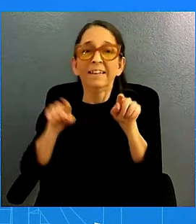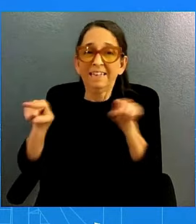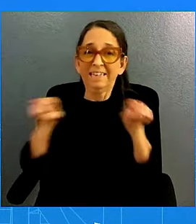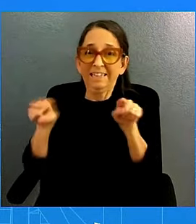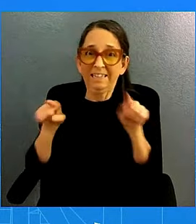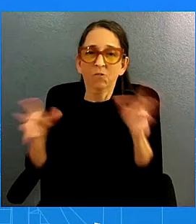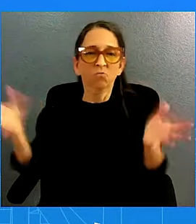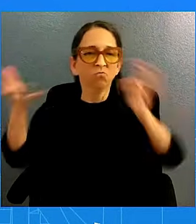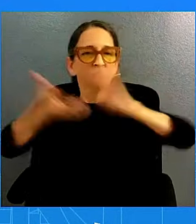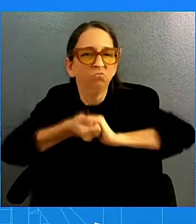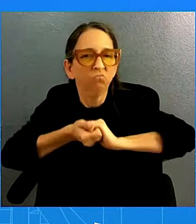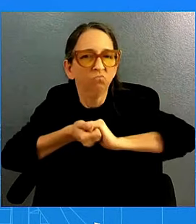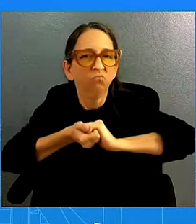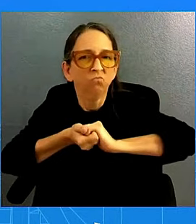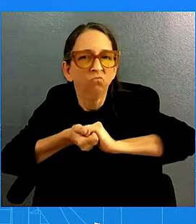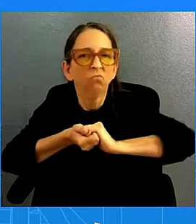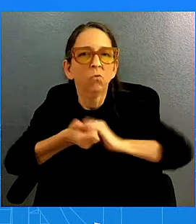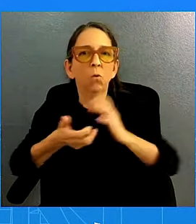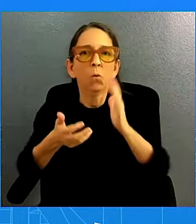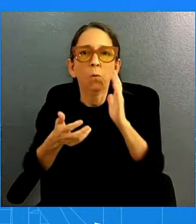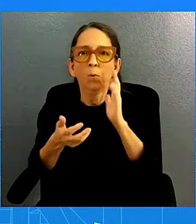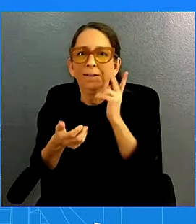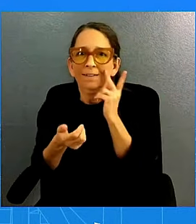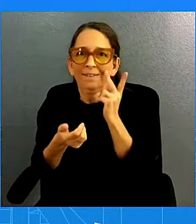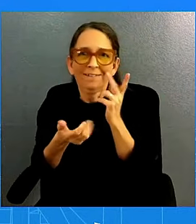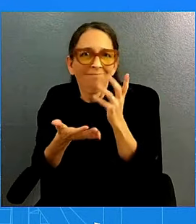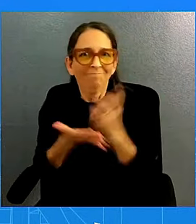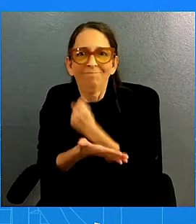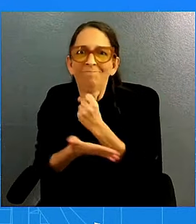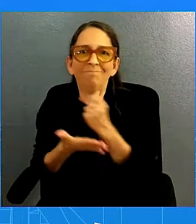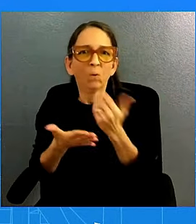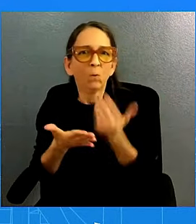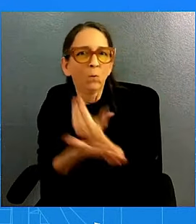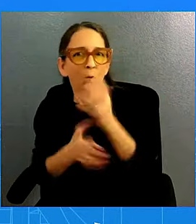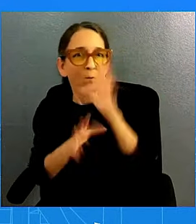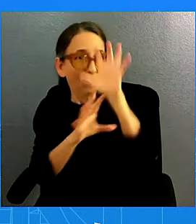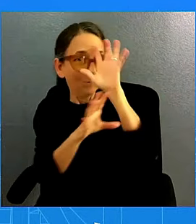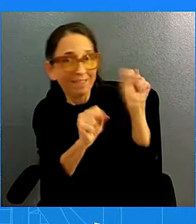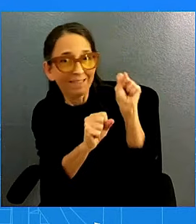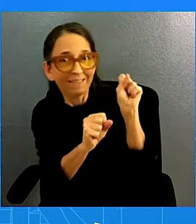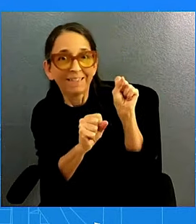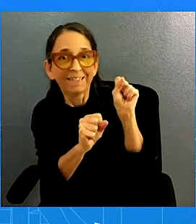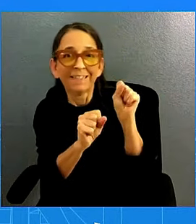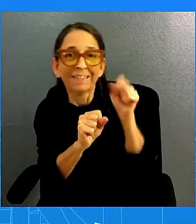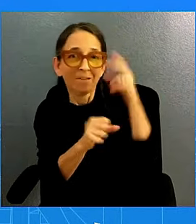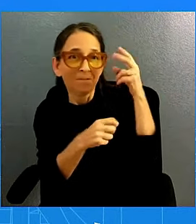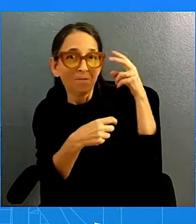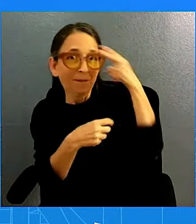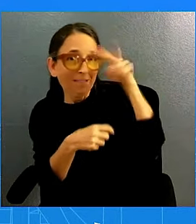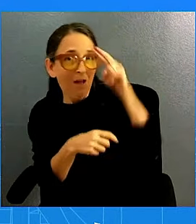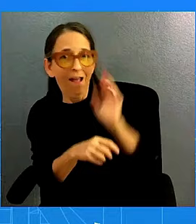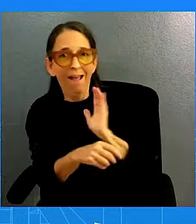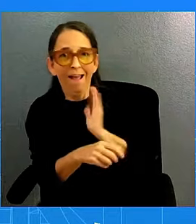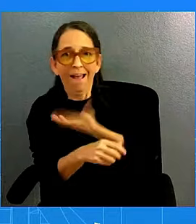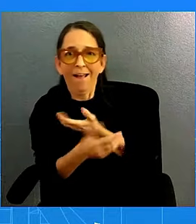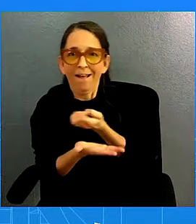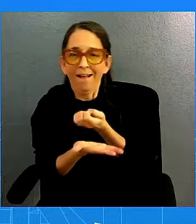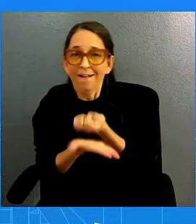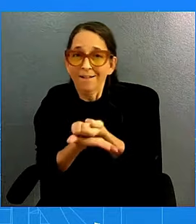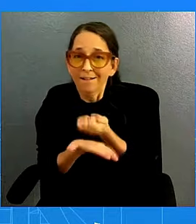partnership under the President-elect to advance our economic, migration, and regional security cooperation.